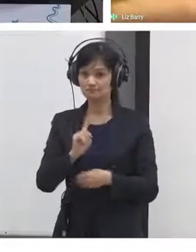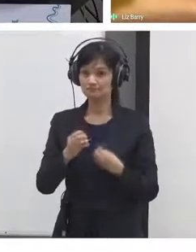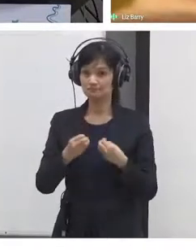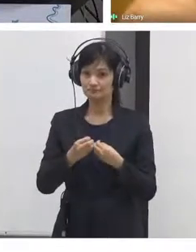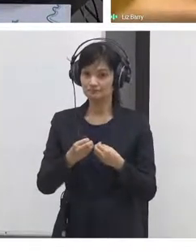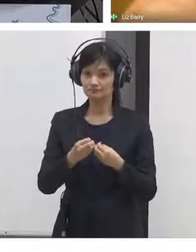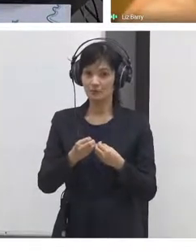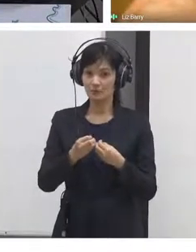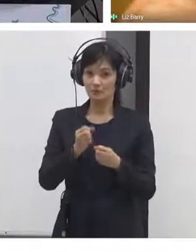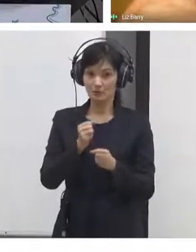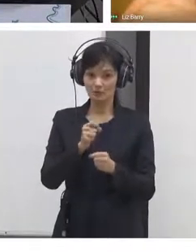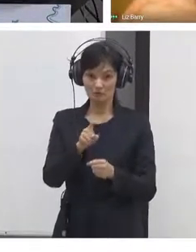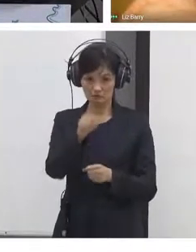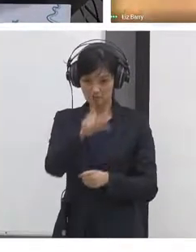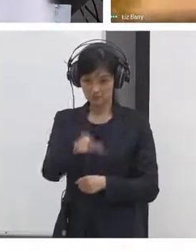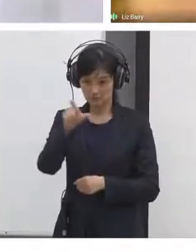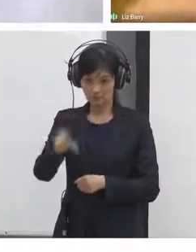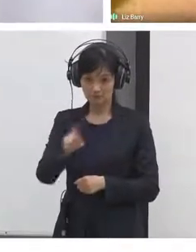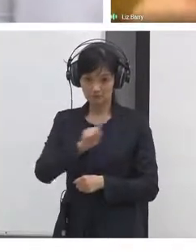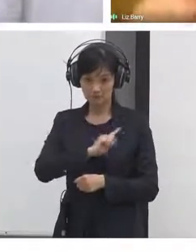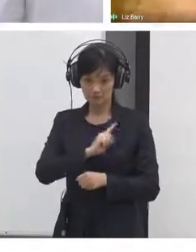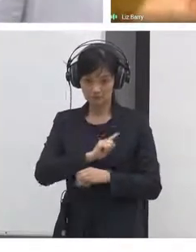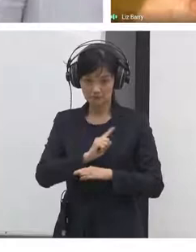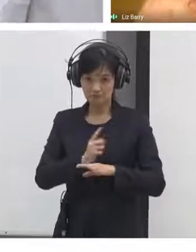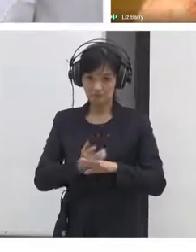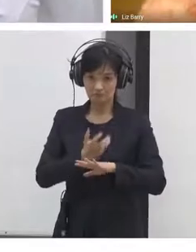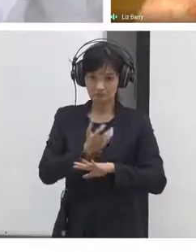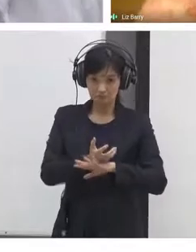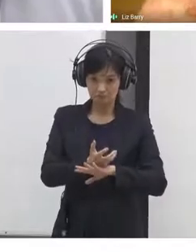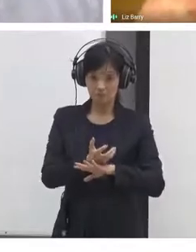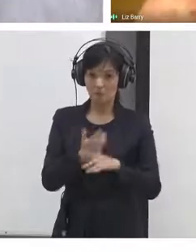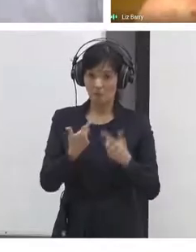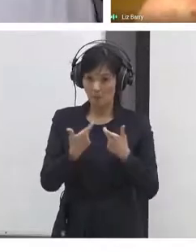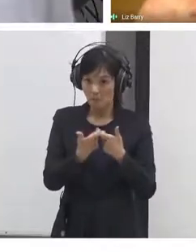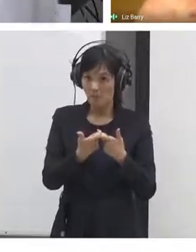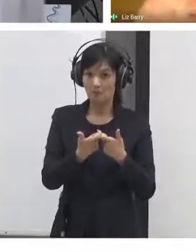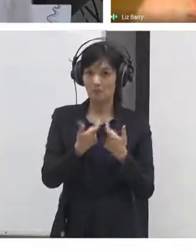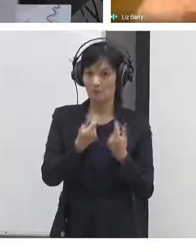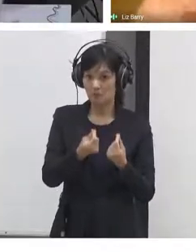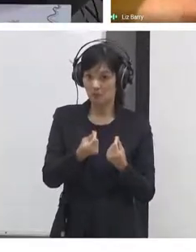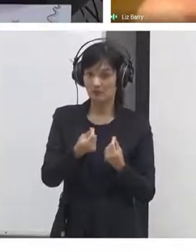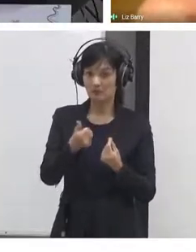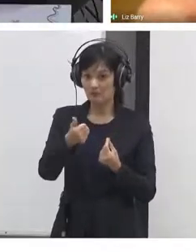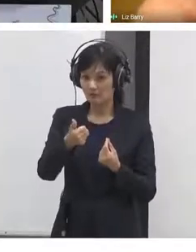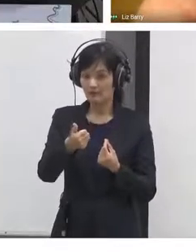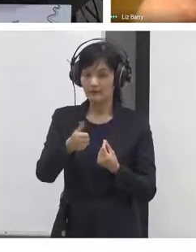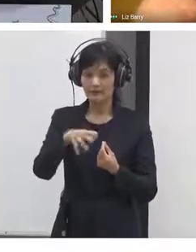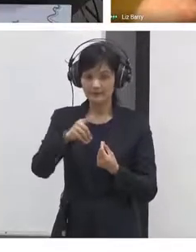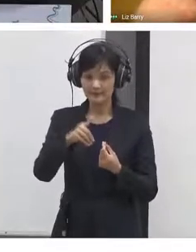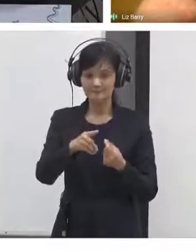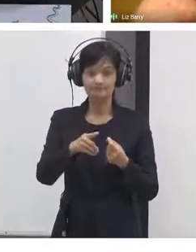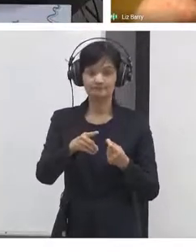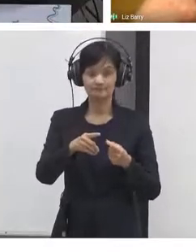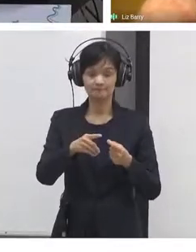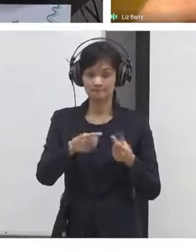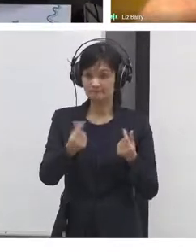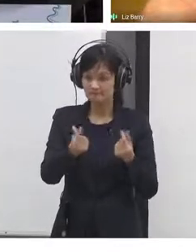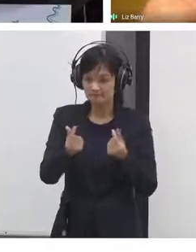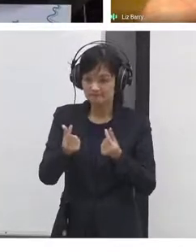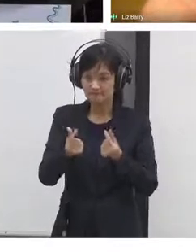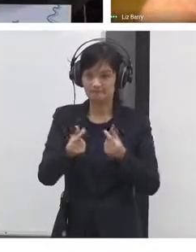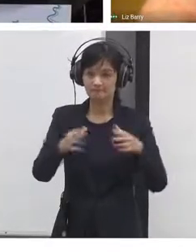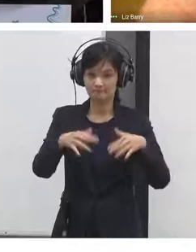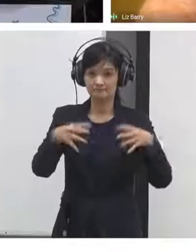that have been set up to handle the work that needs to be done of producing a